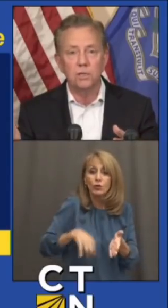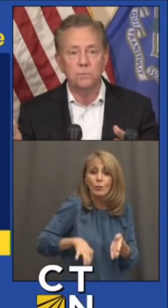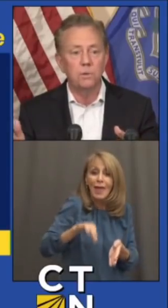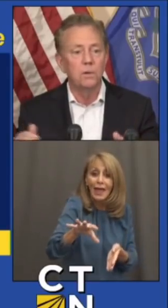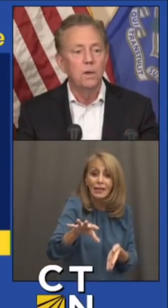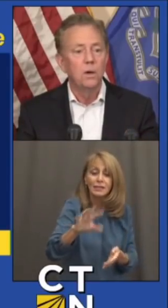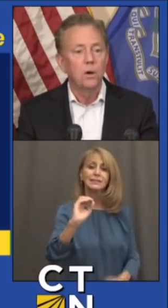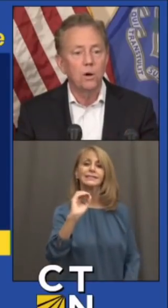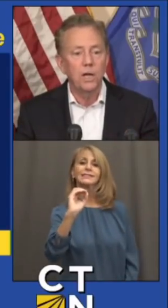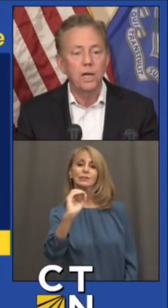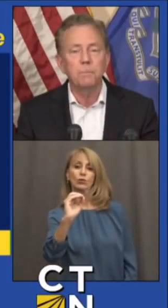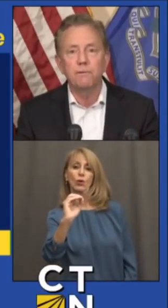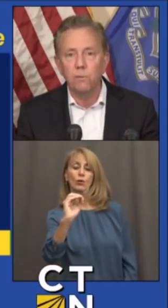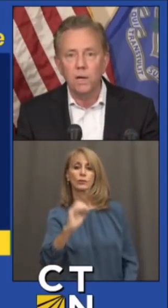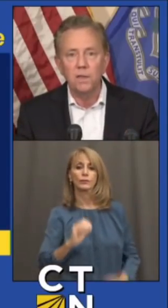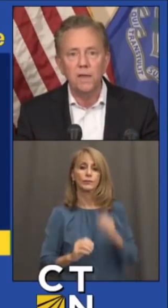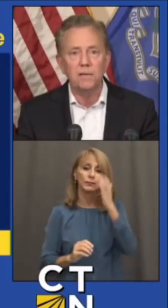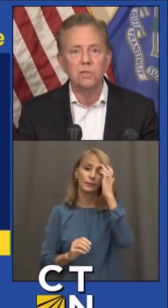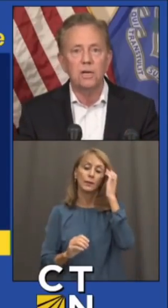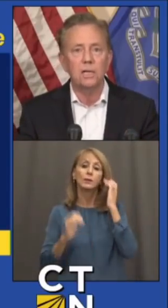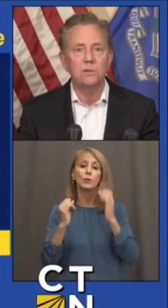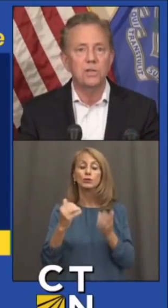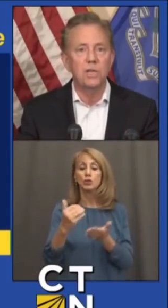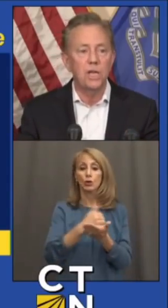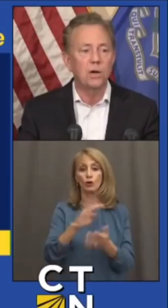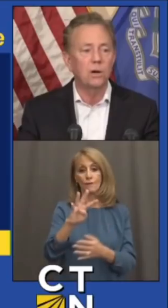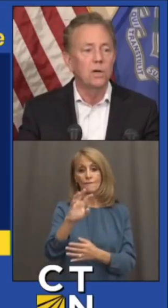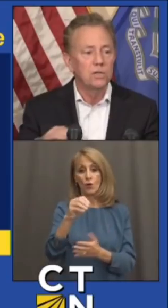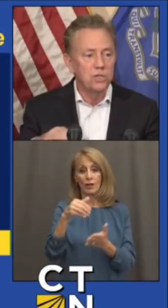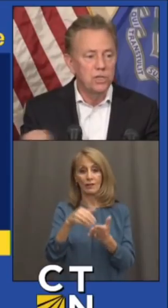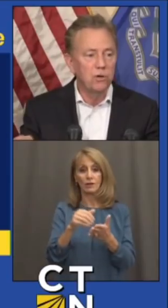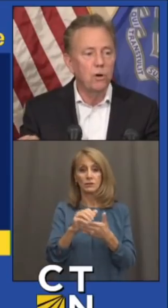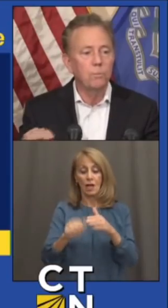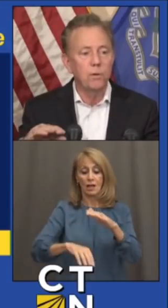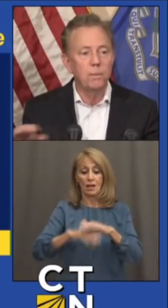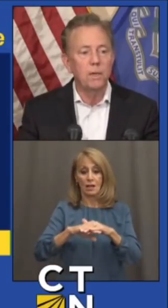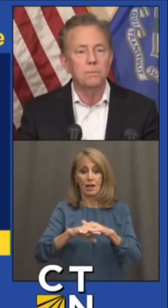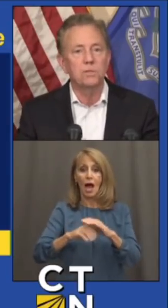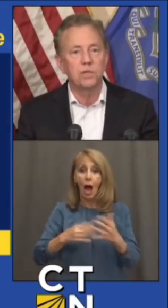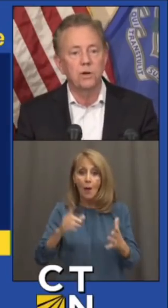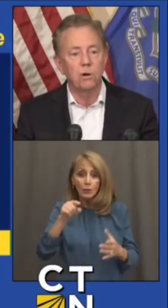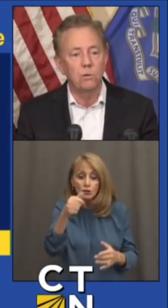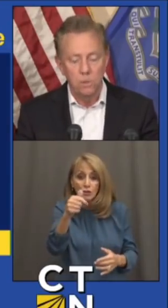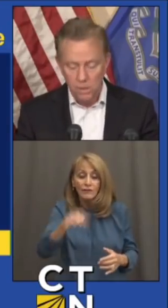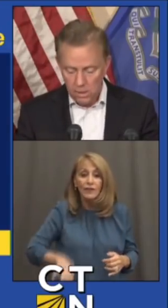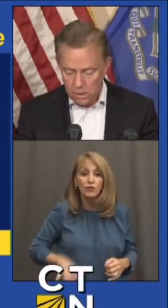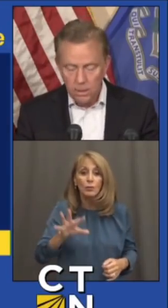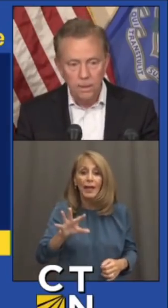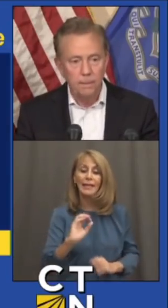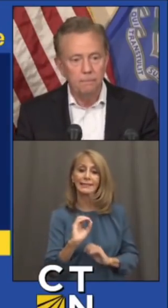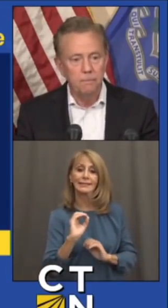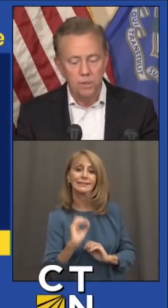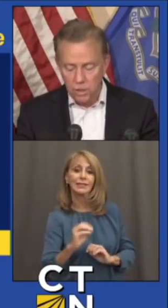deductible. Earning up to $40,000 a year. Zero premium, zero